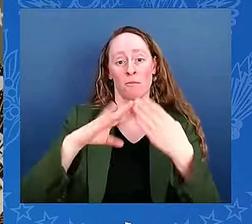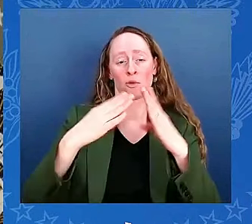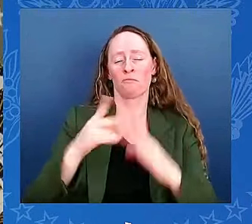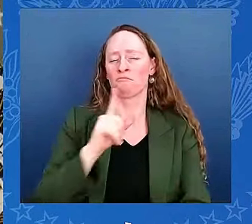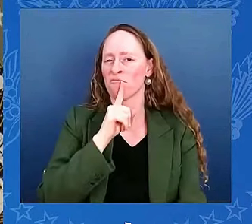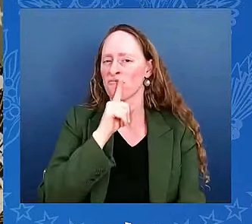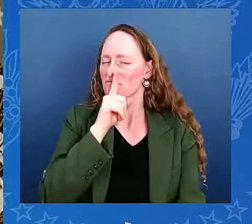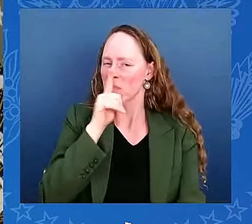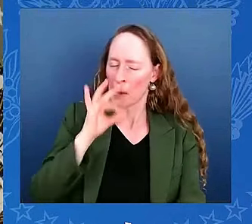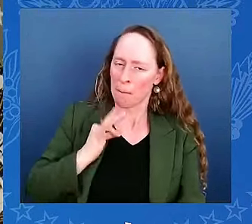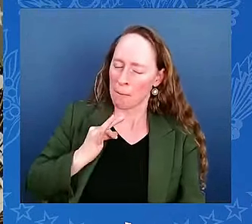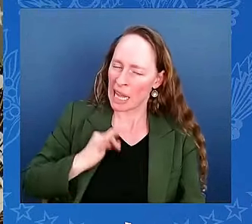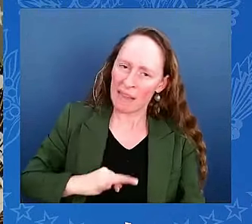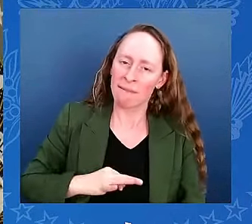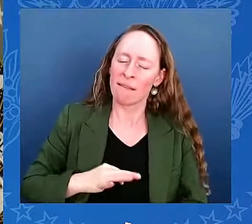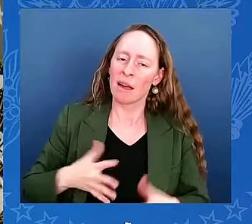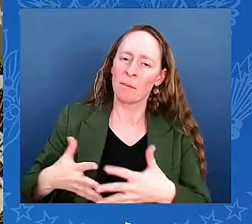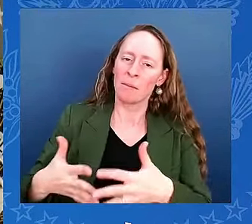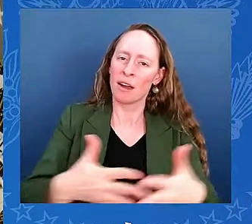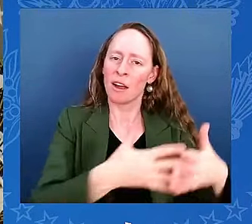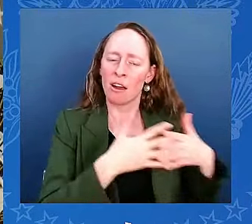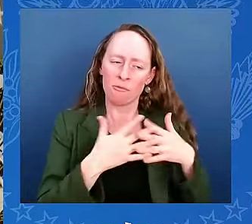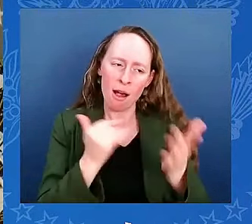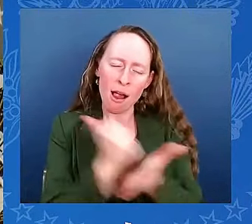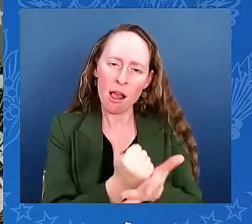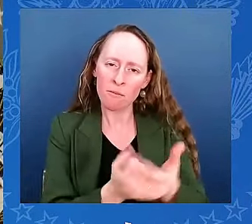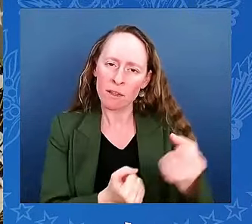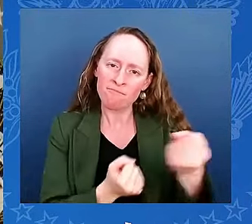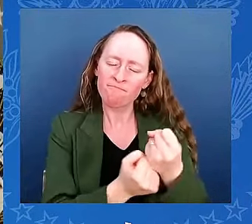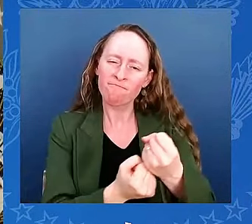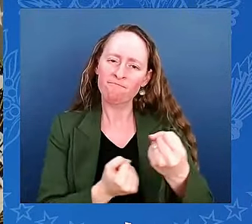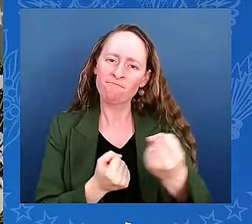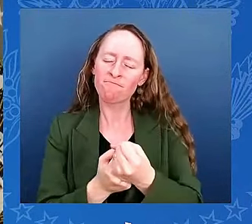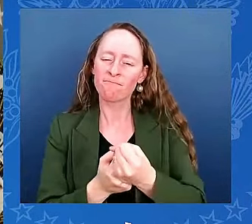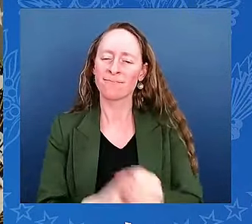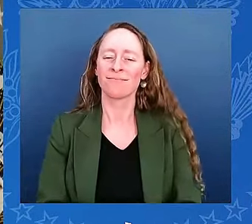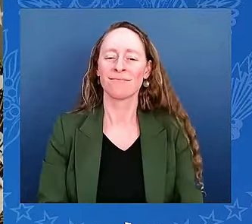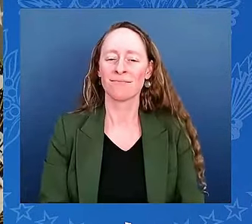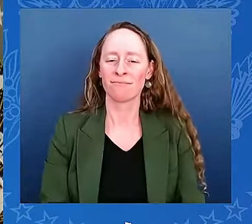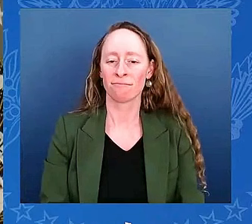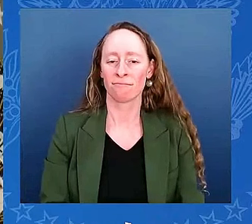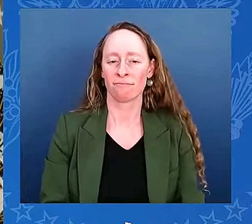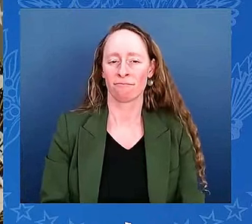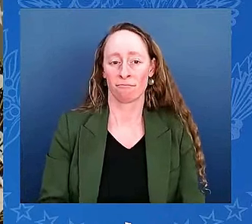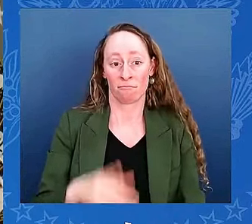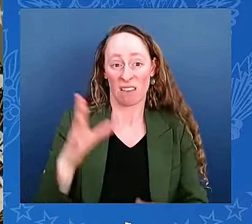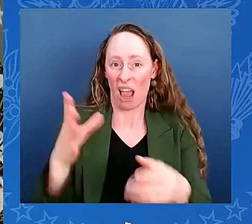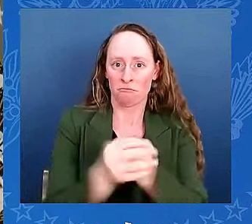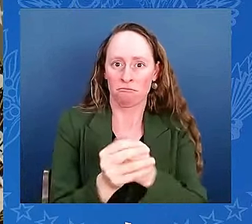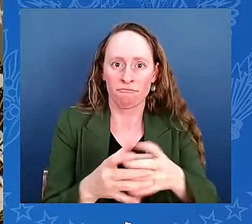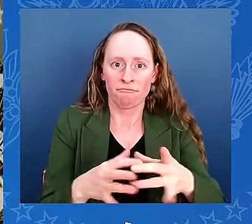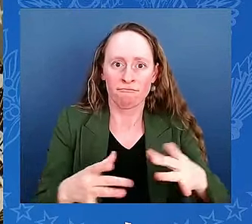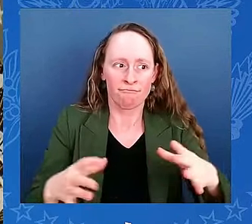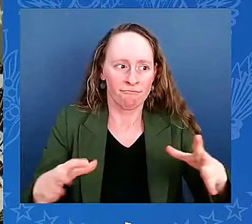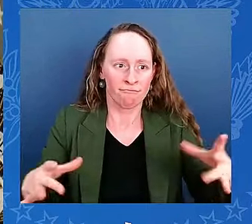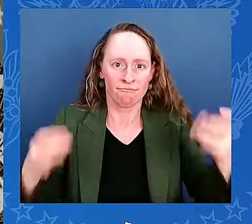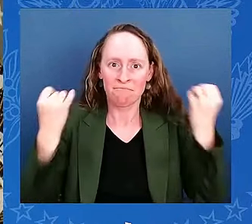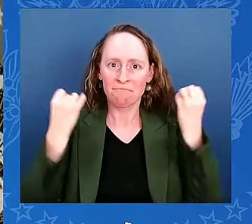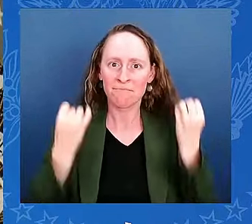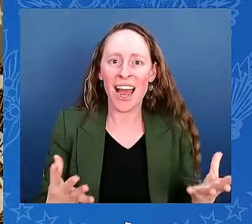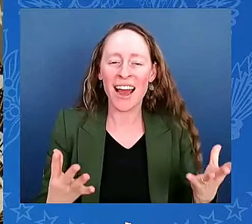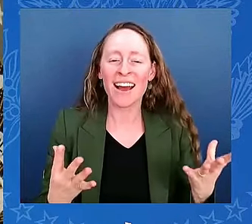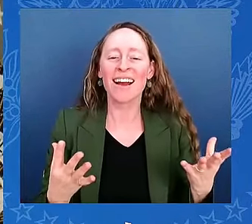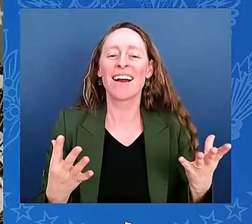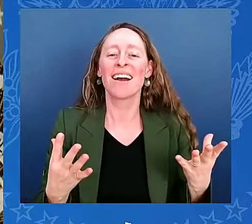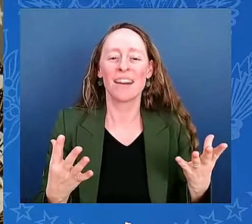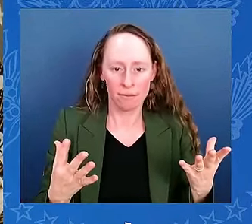And that is among the fastest-growing, most engaged community in the country you are now. On this day in America, we